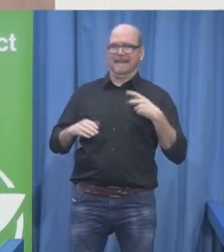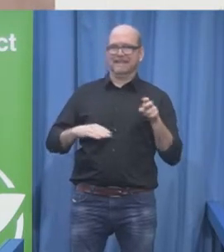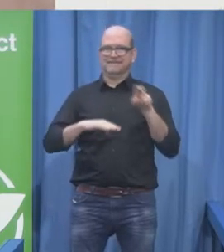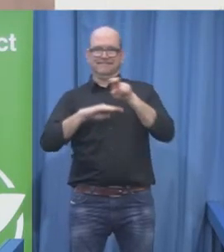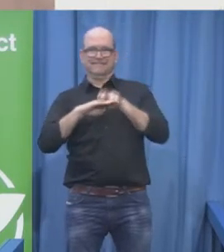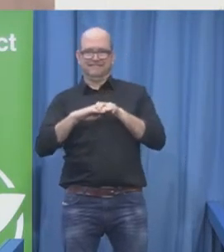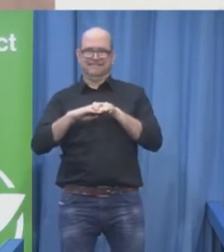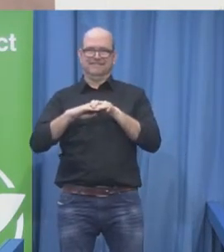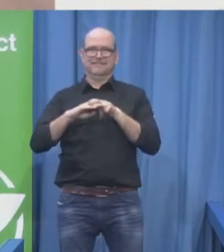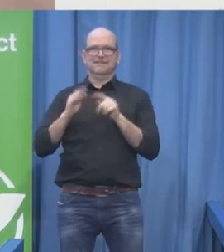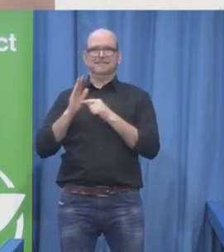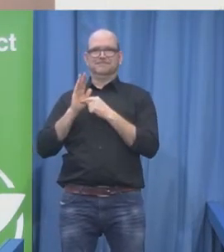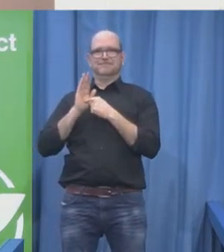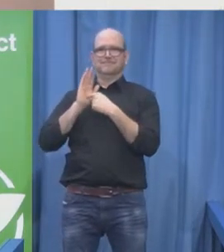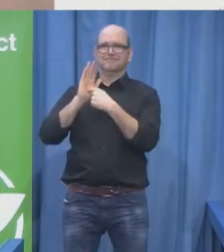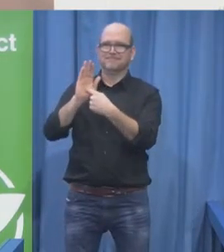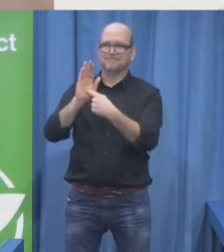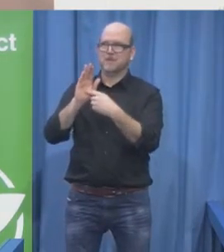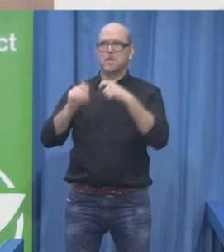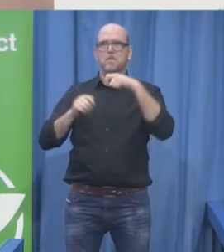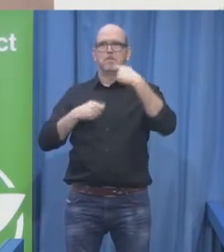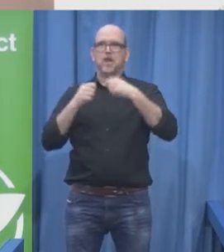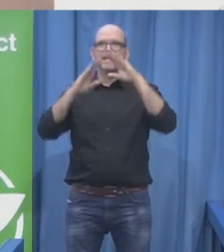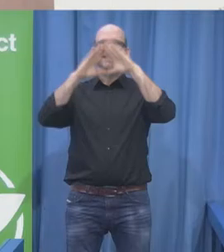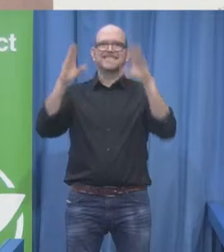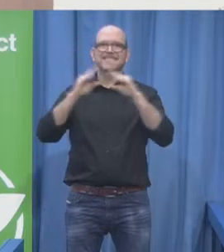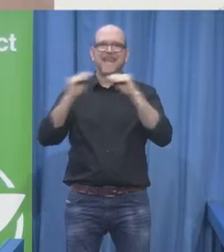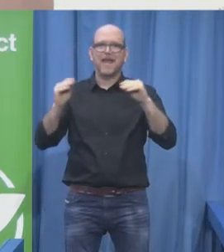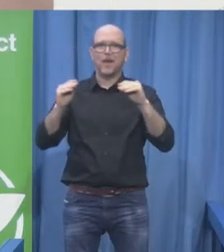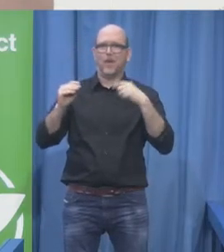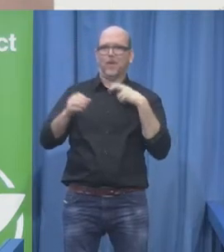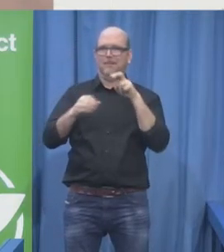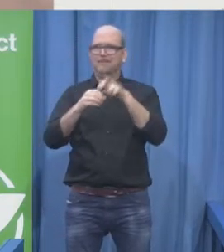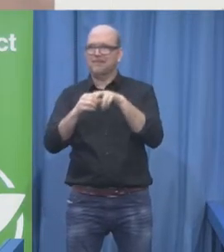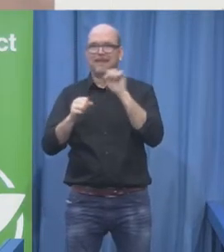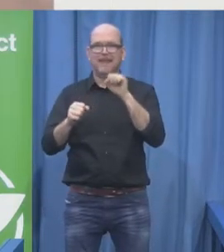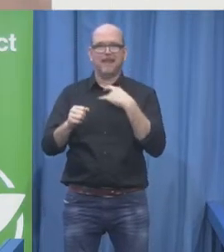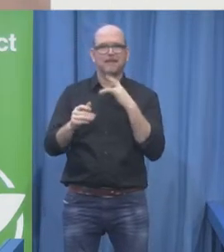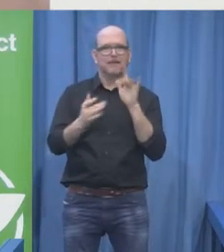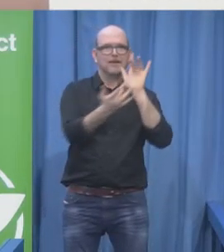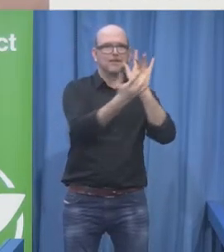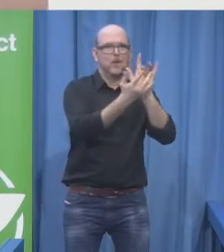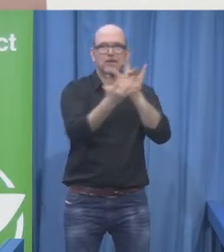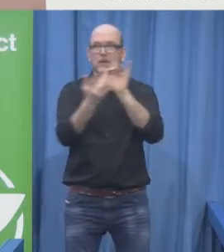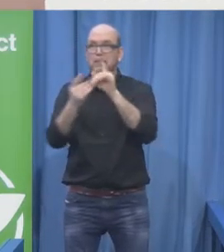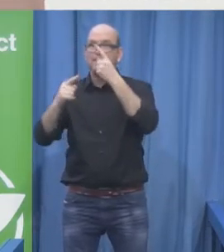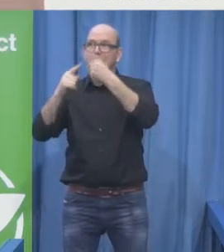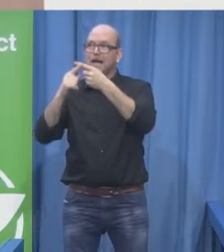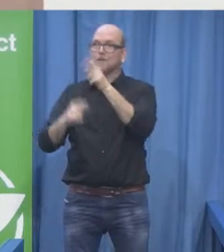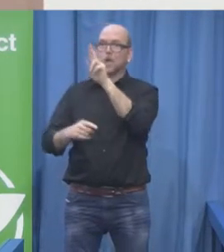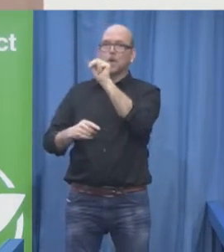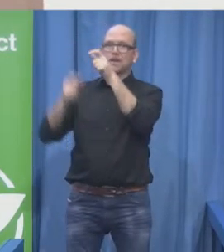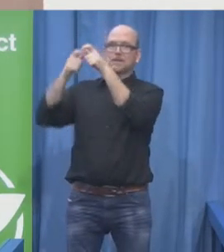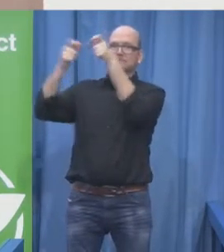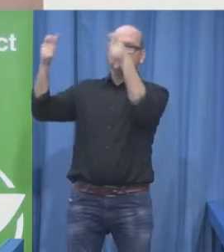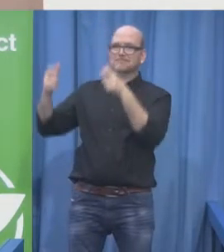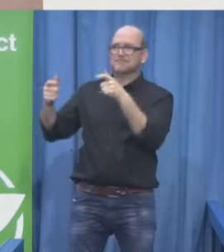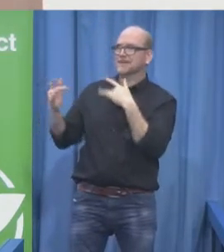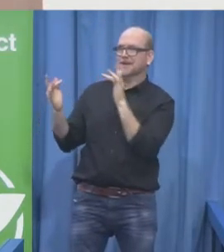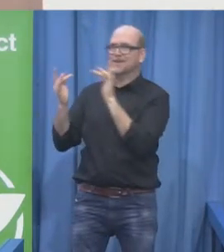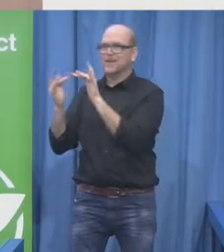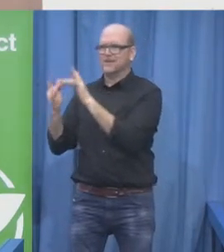Development at the United Nations Department of Economic and Social Affairs based in New York. And in my